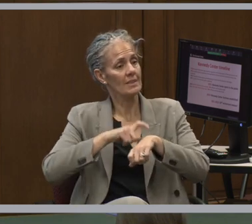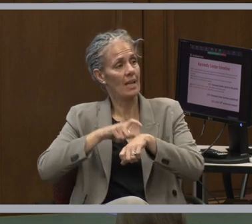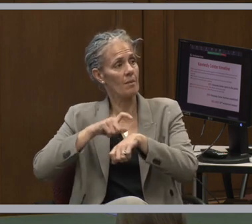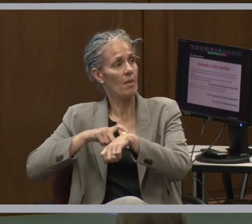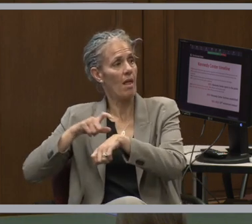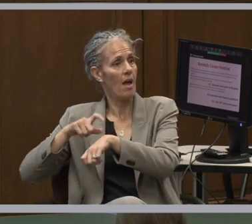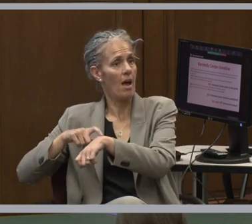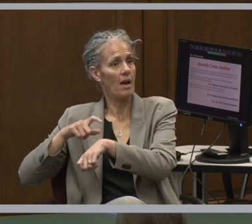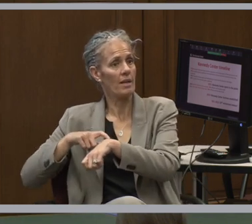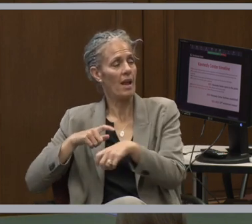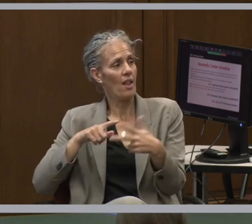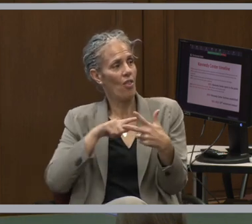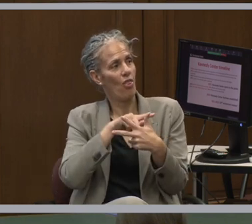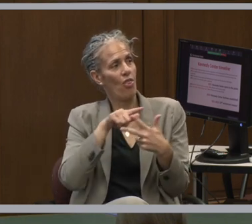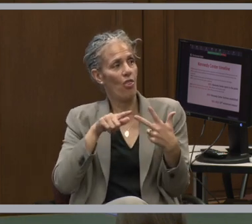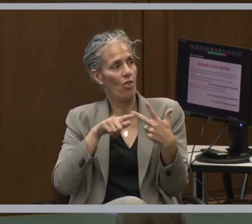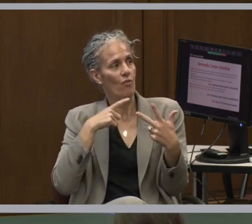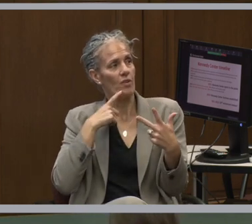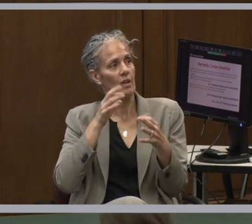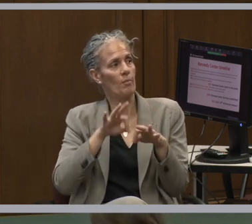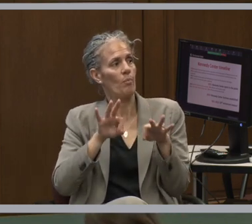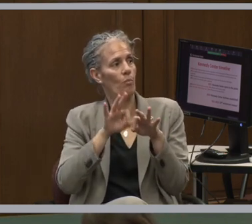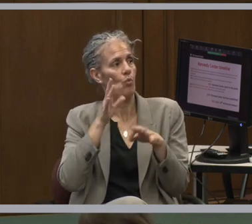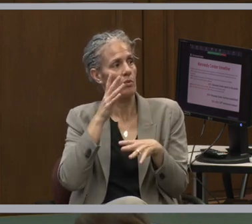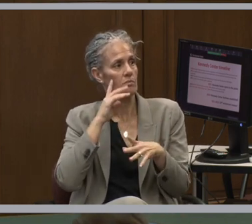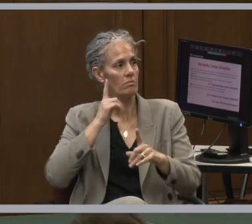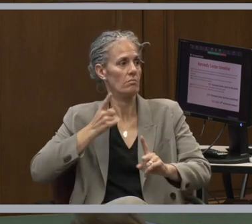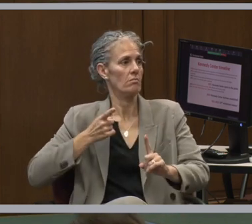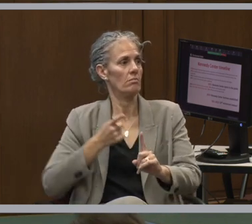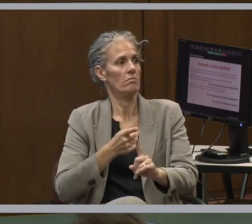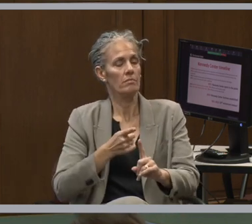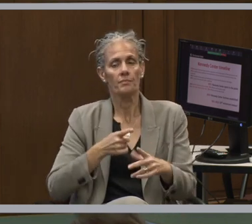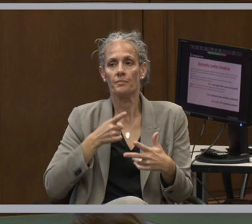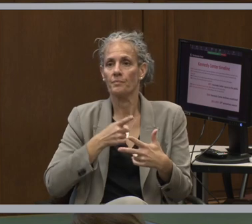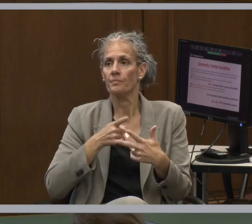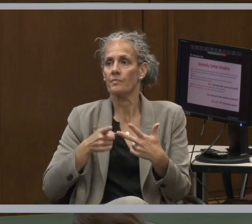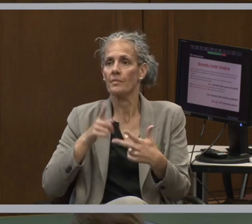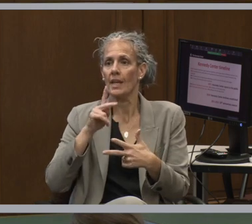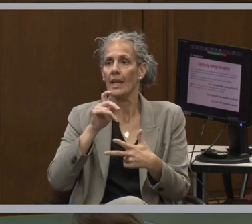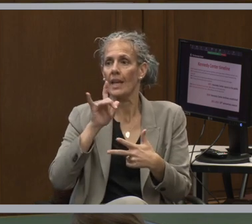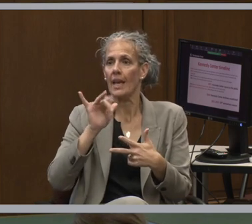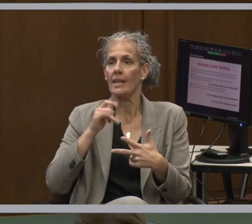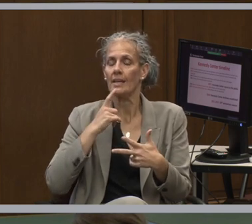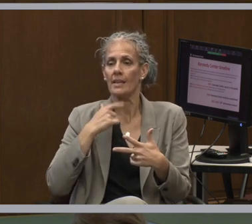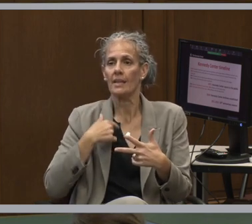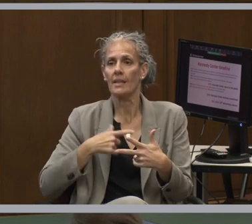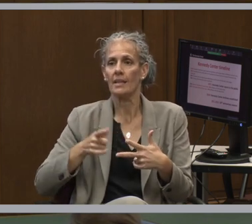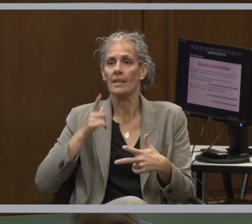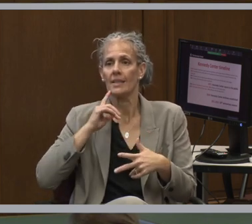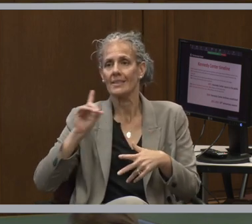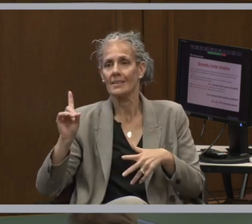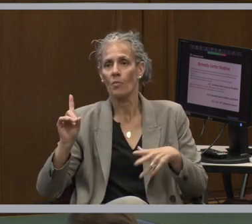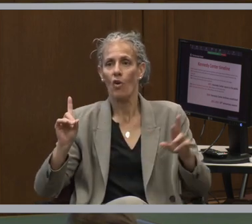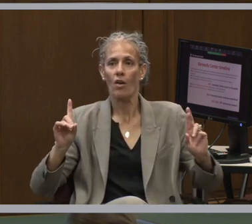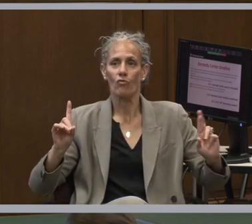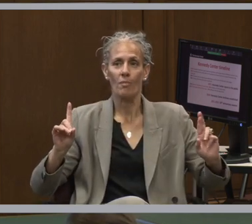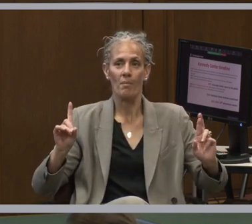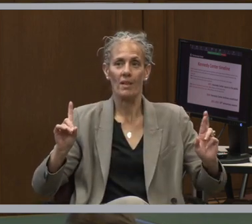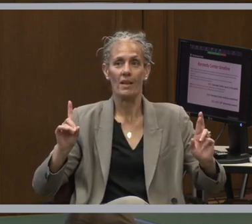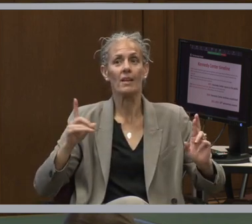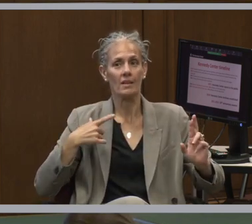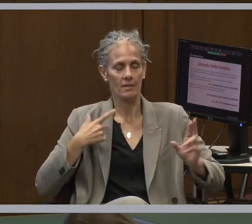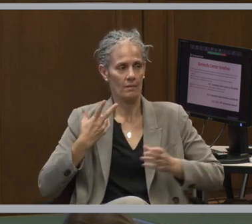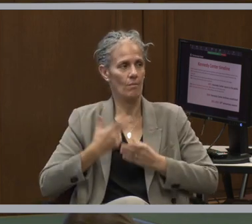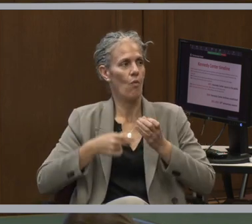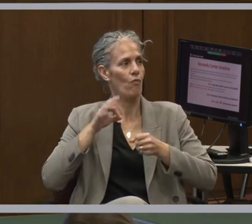basically three takeaways. One, which is that from the start, the Kennedy Center was a bipartisan effort. You may know that we opened in